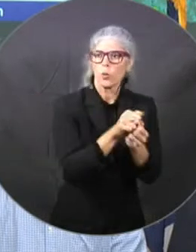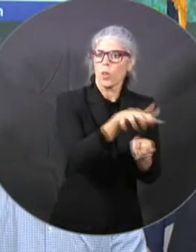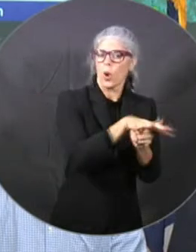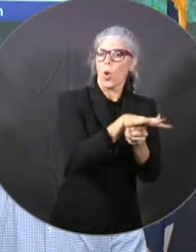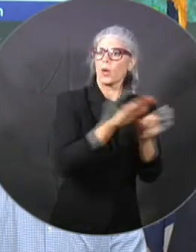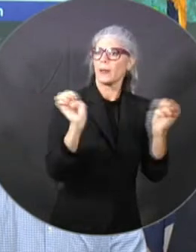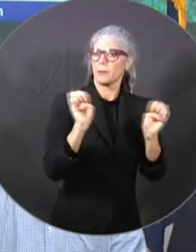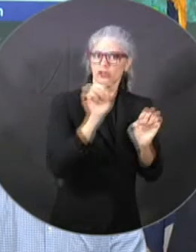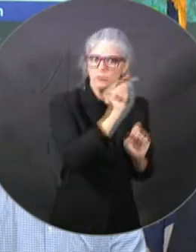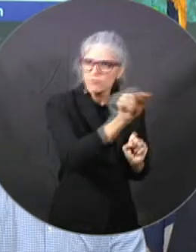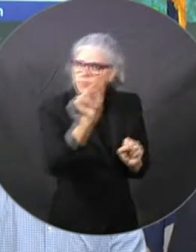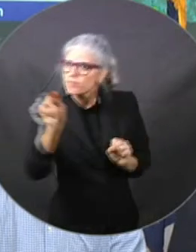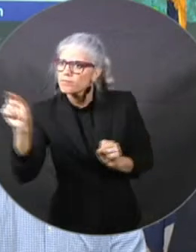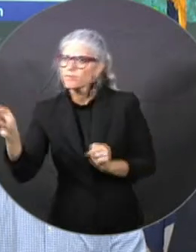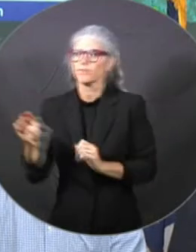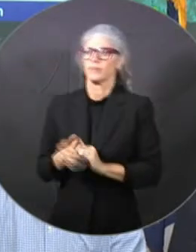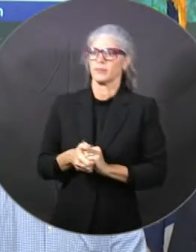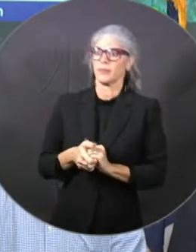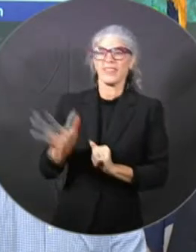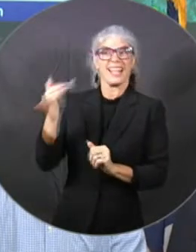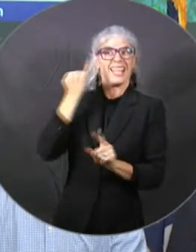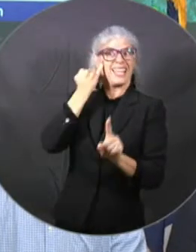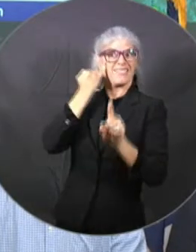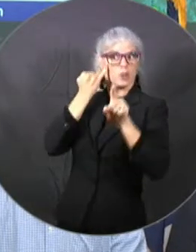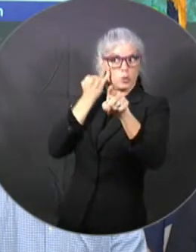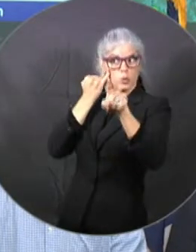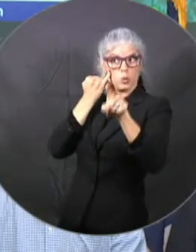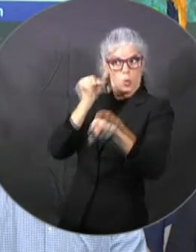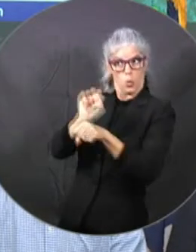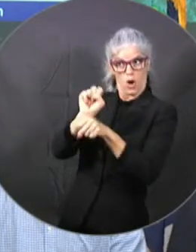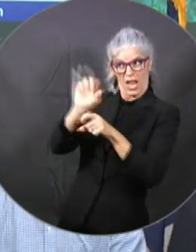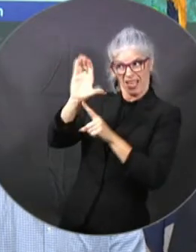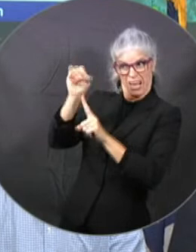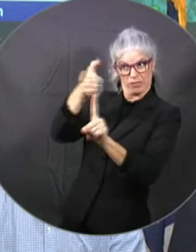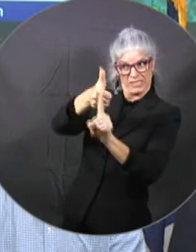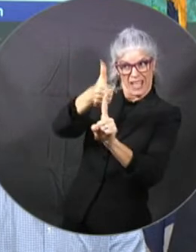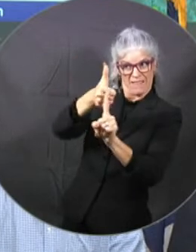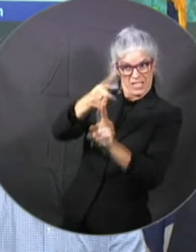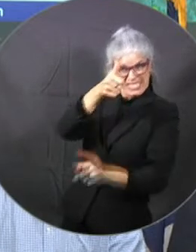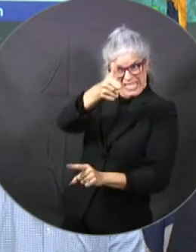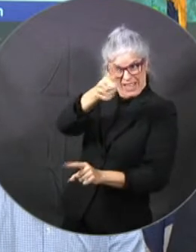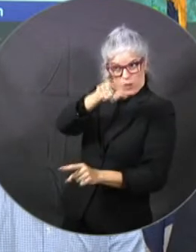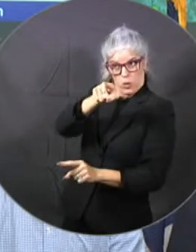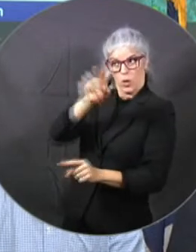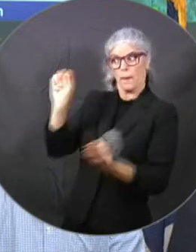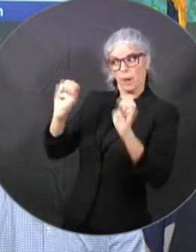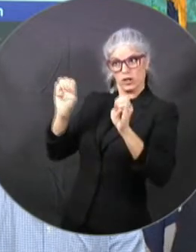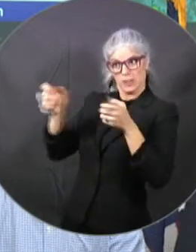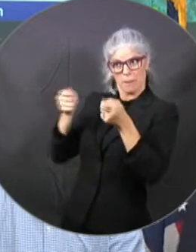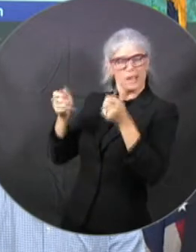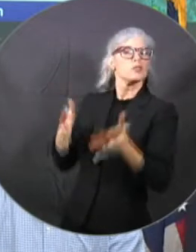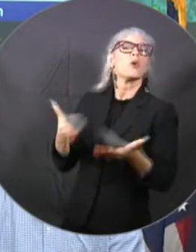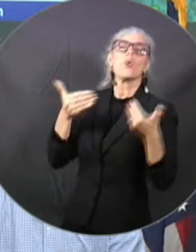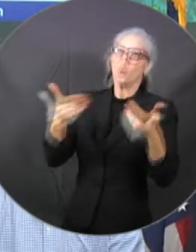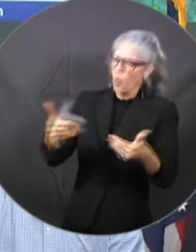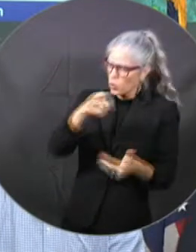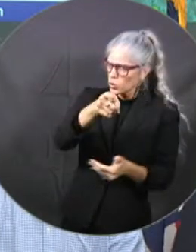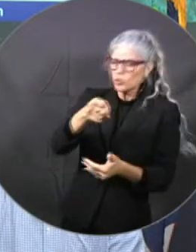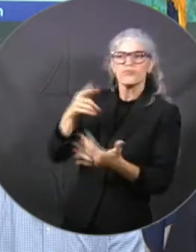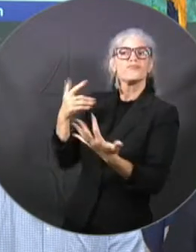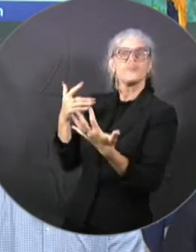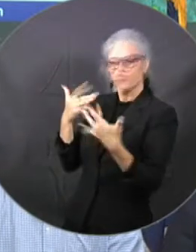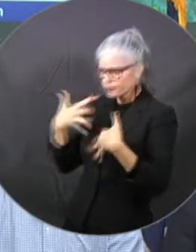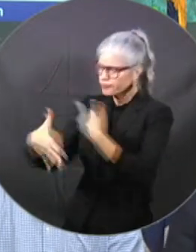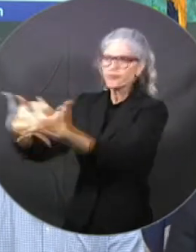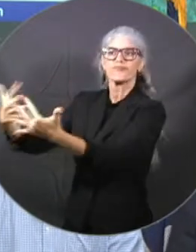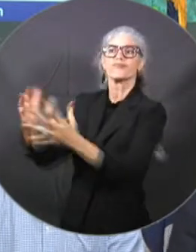It's now time for you to do your job and make sure that you're getting your family ready to go. Have you taken that time to identify